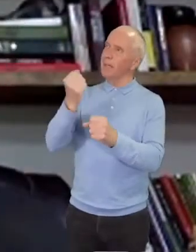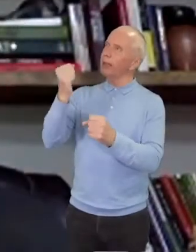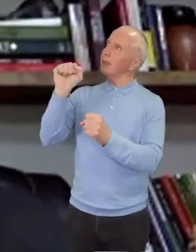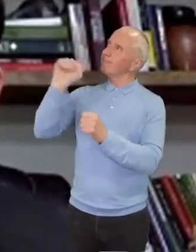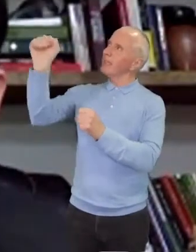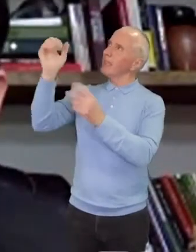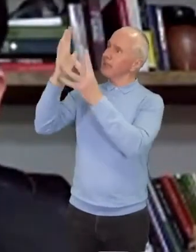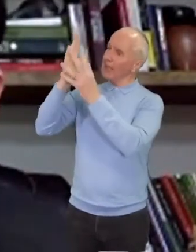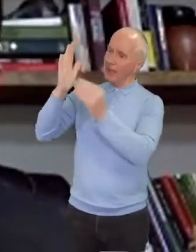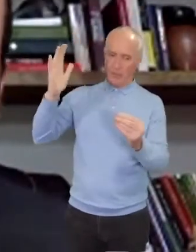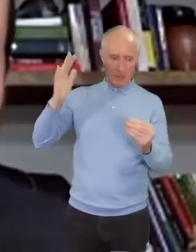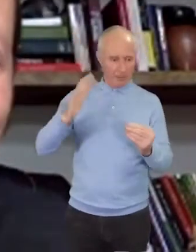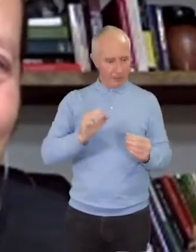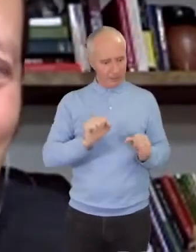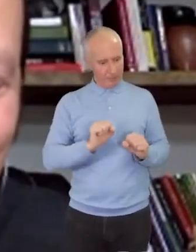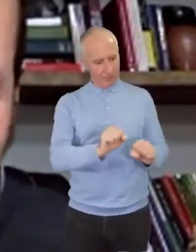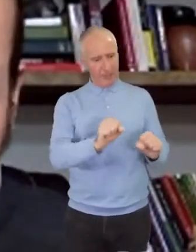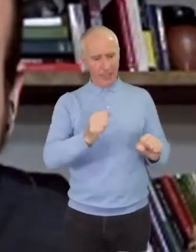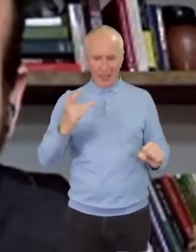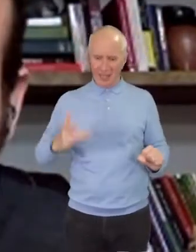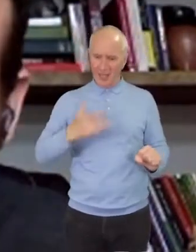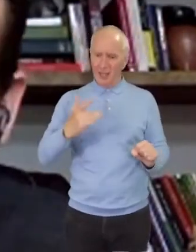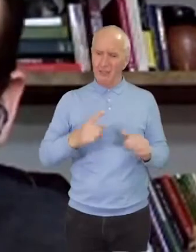life matters.